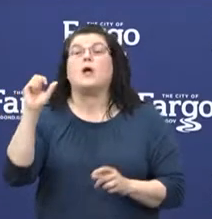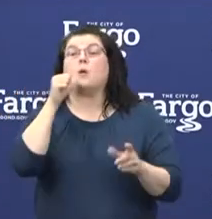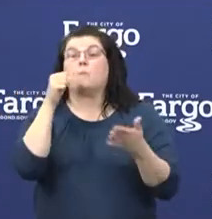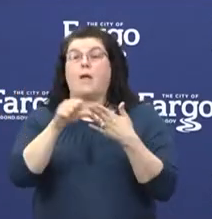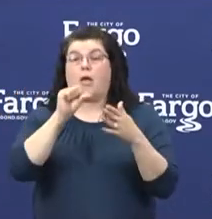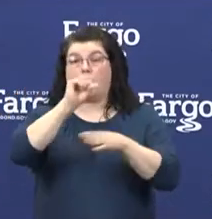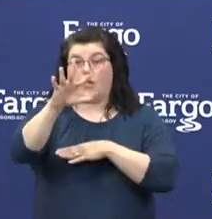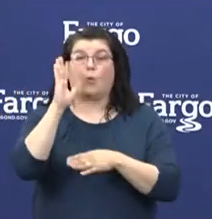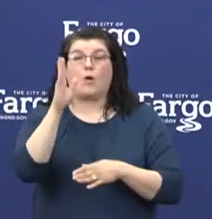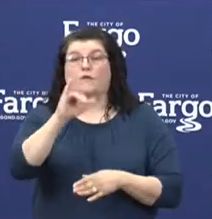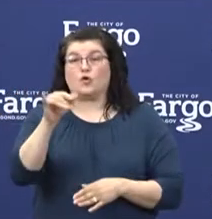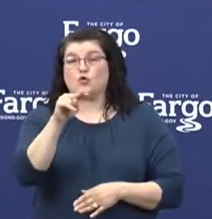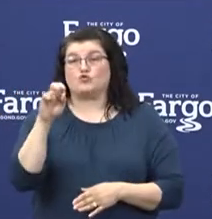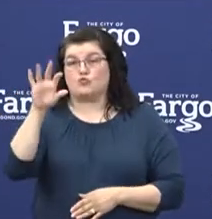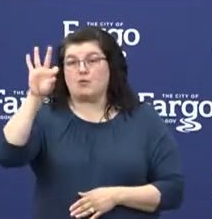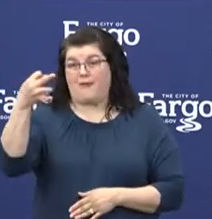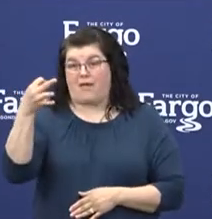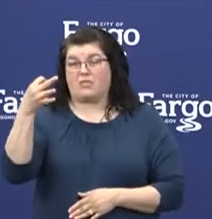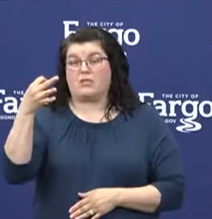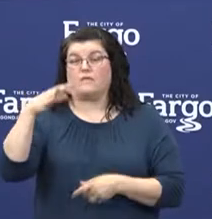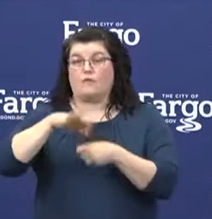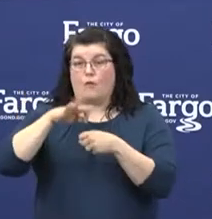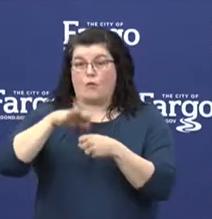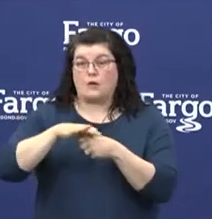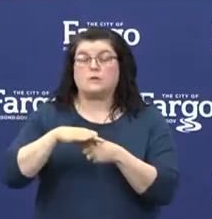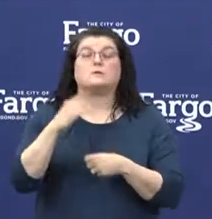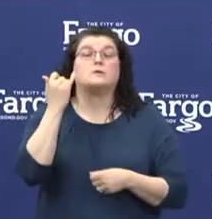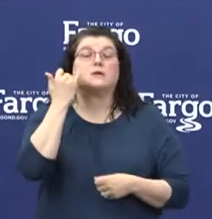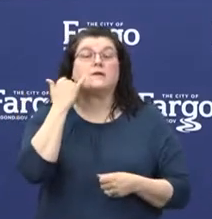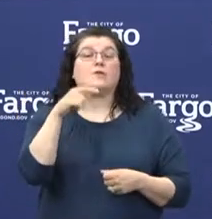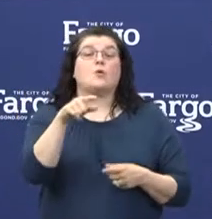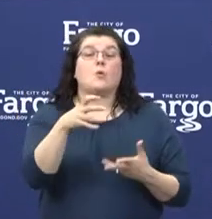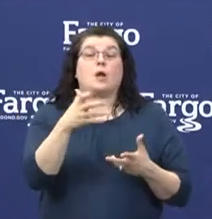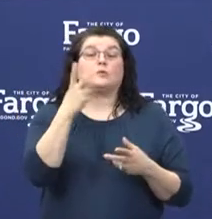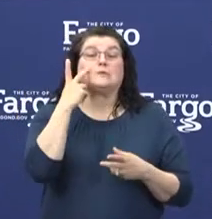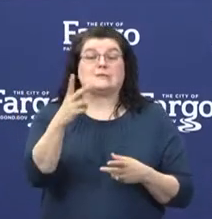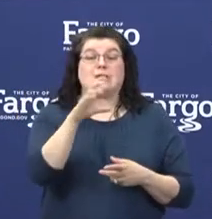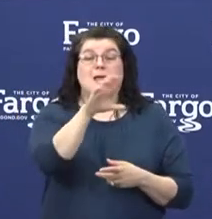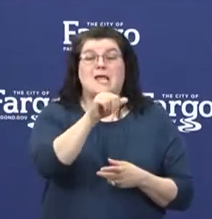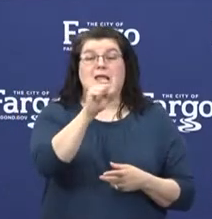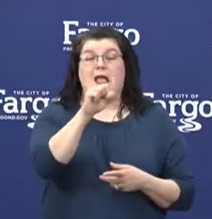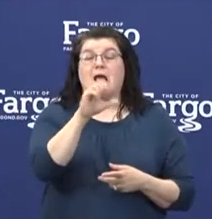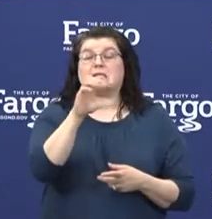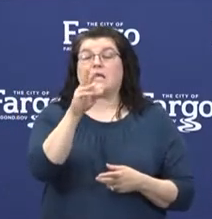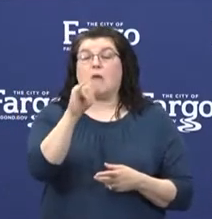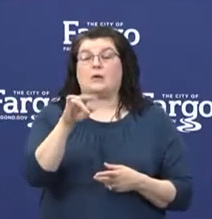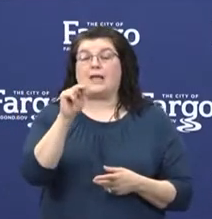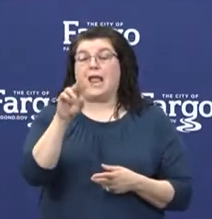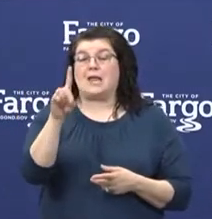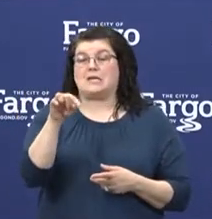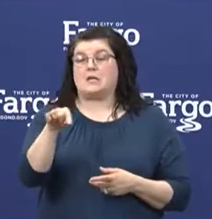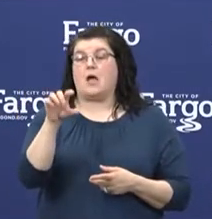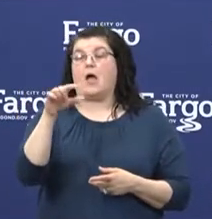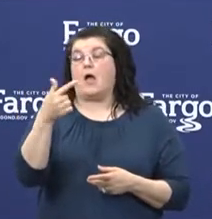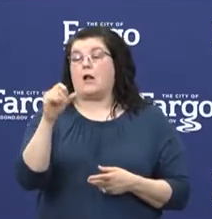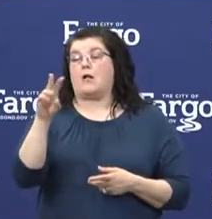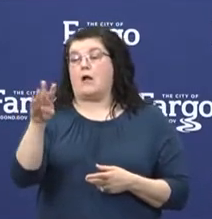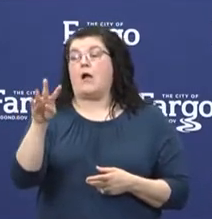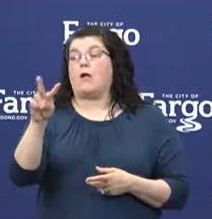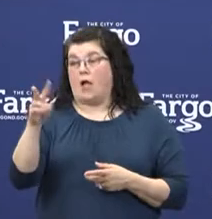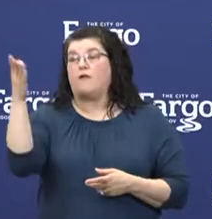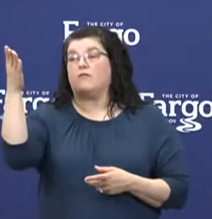9th primary. For more information about elections, you can go to CassCountyND.gov backslash elections.